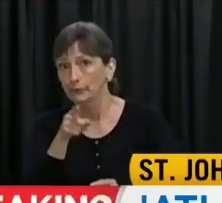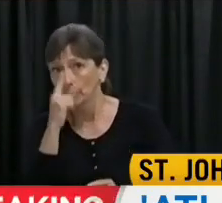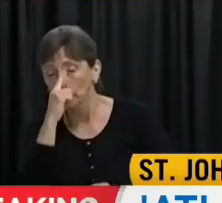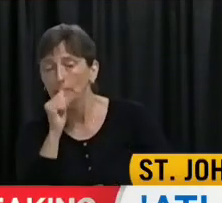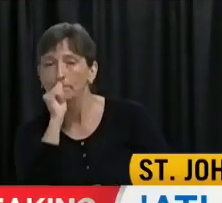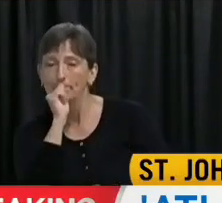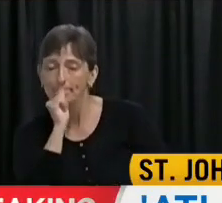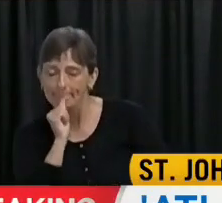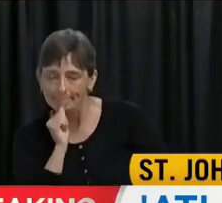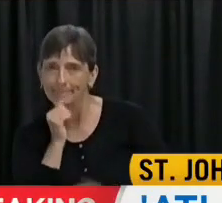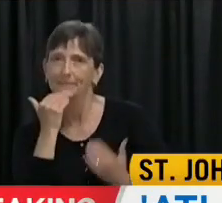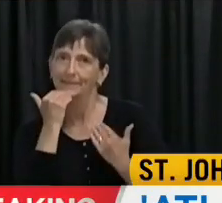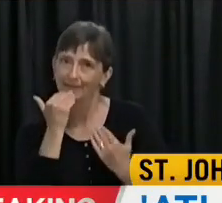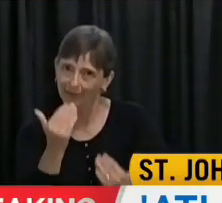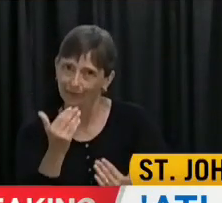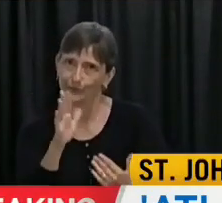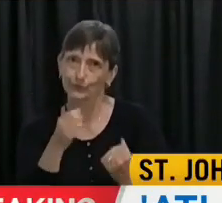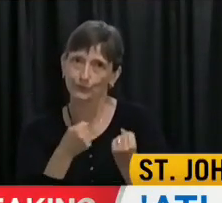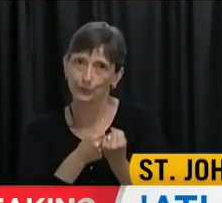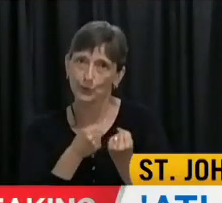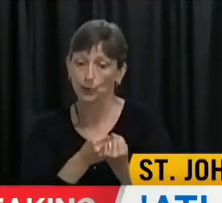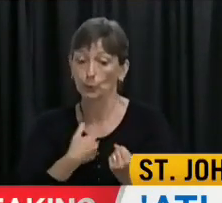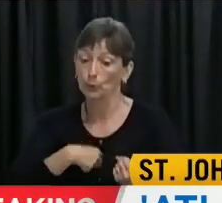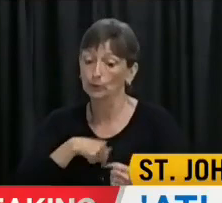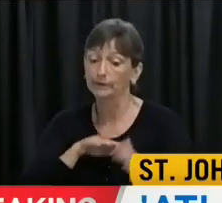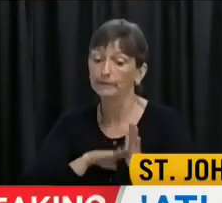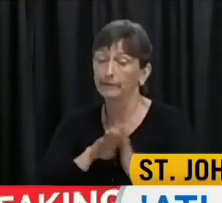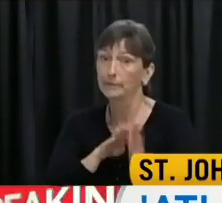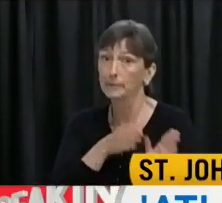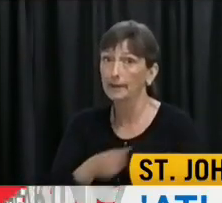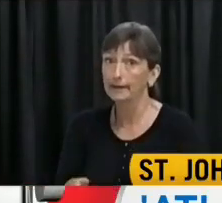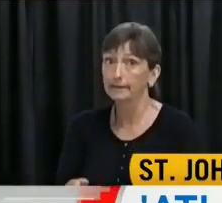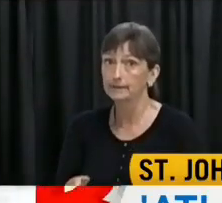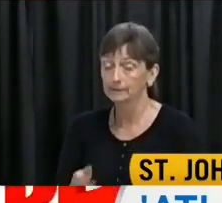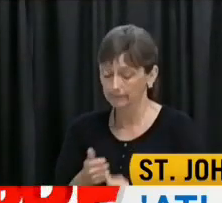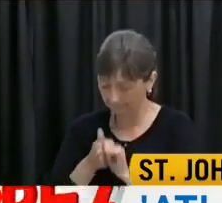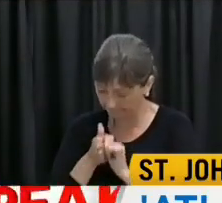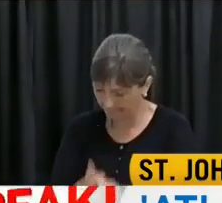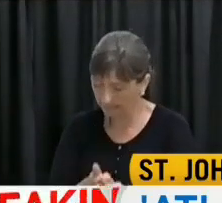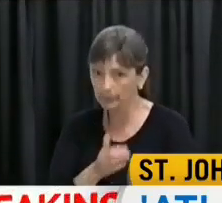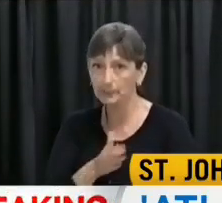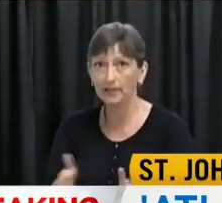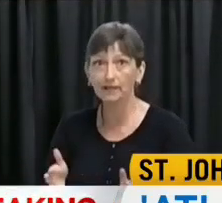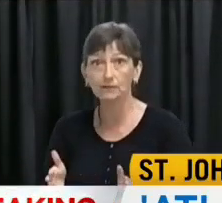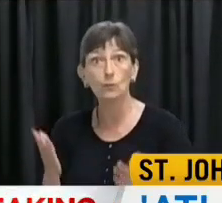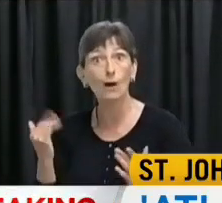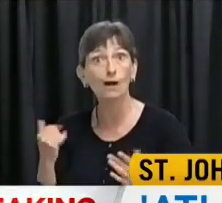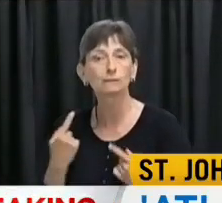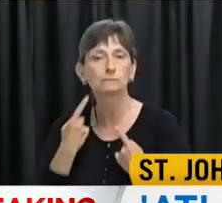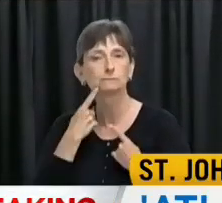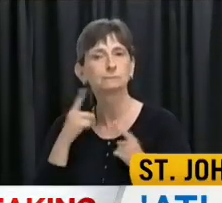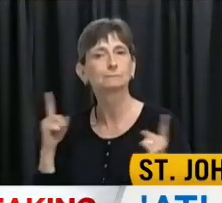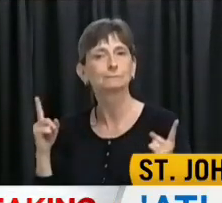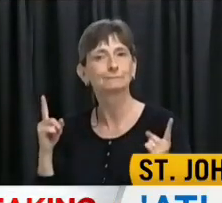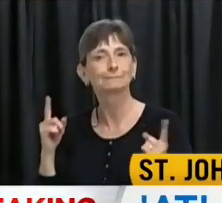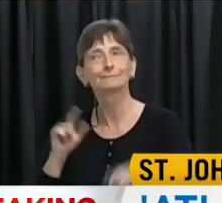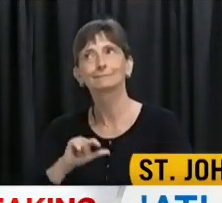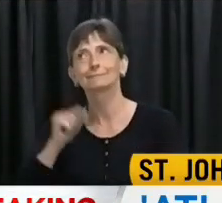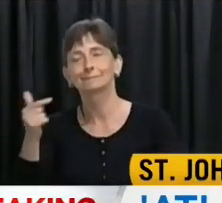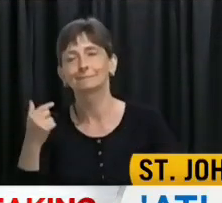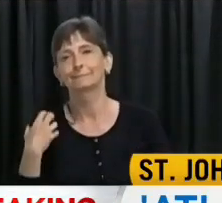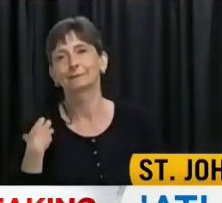for your support. We put a plan in place, so let's stick with the plan. It is working. I will now pass it over to the